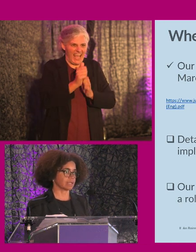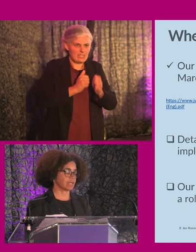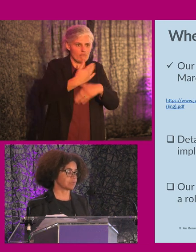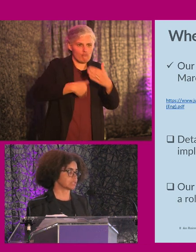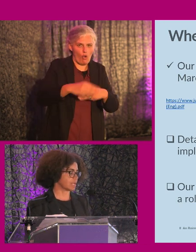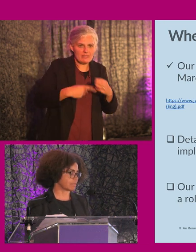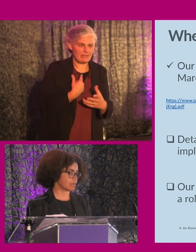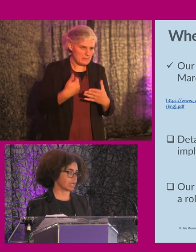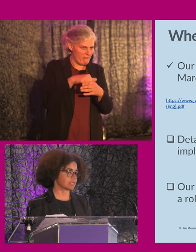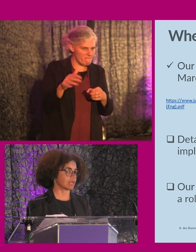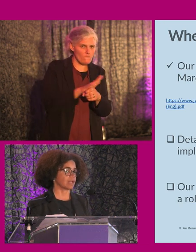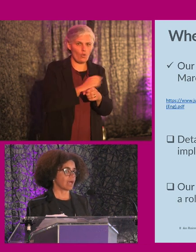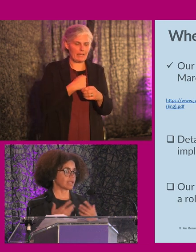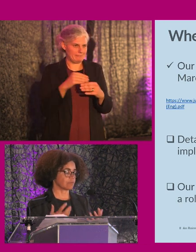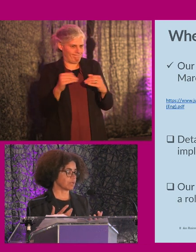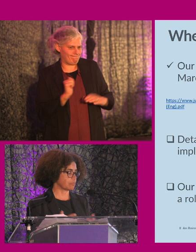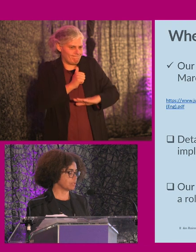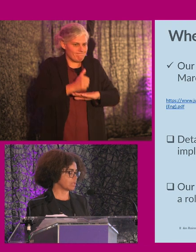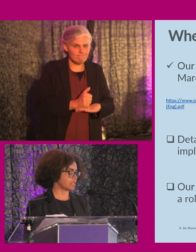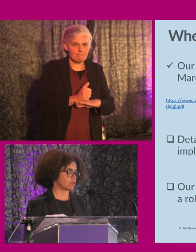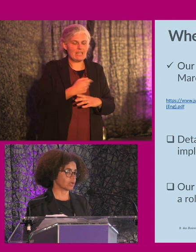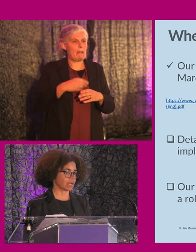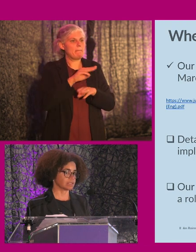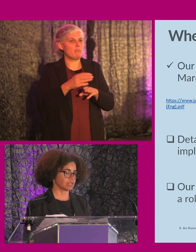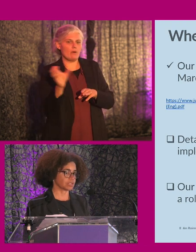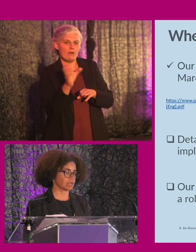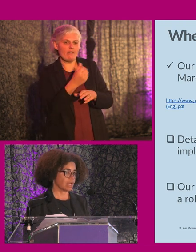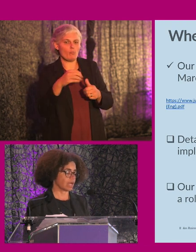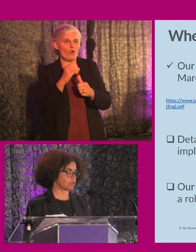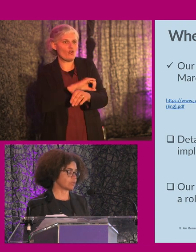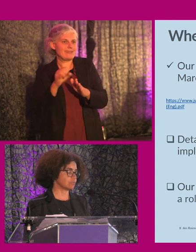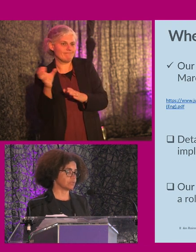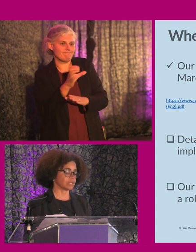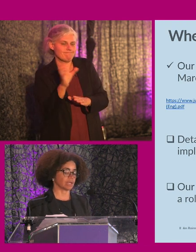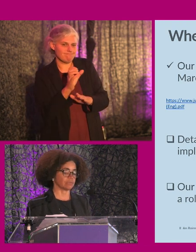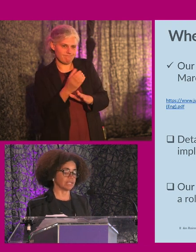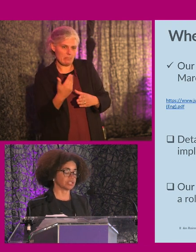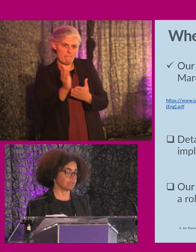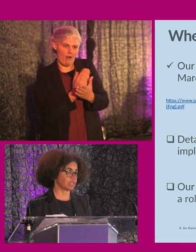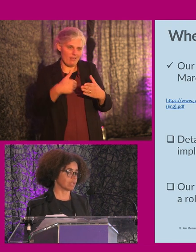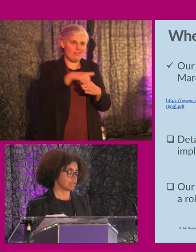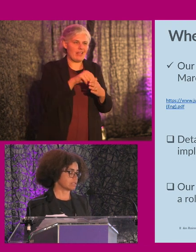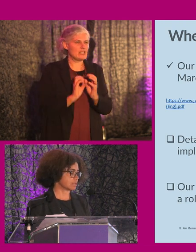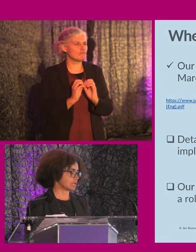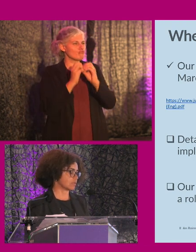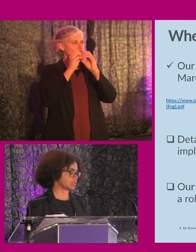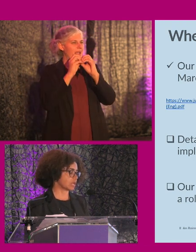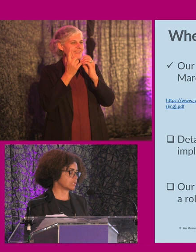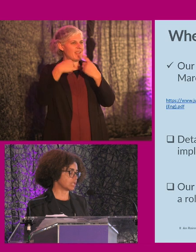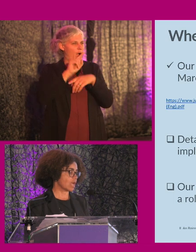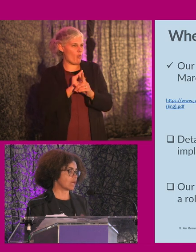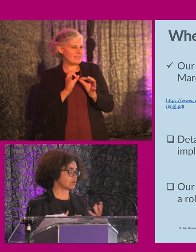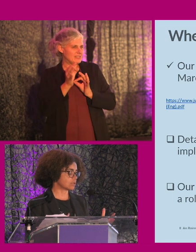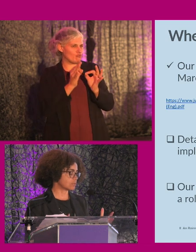get that engagement and get that baseline and get people in the organization, contributing and really shaping the design of our